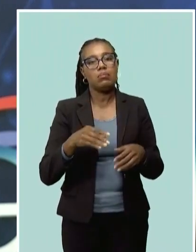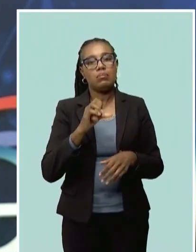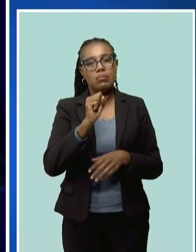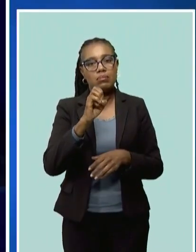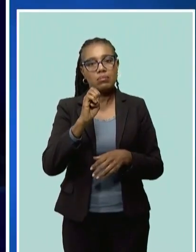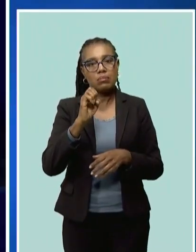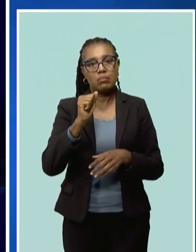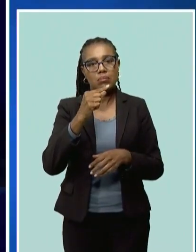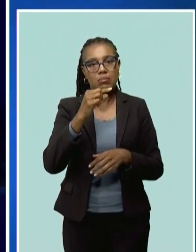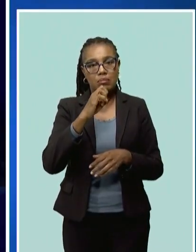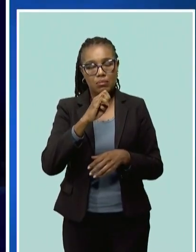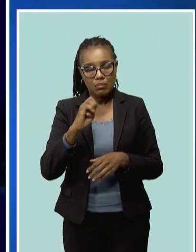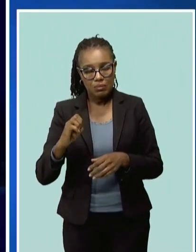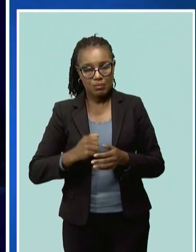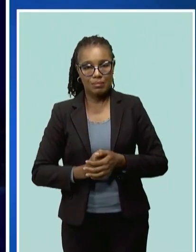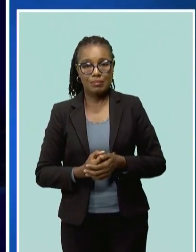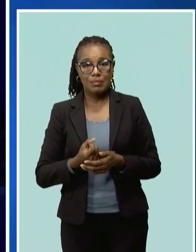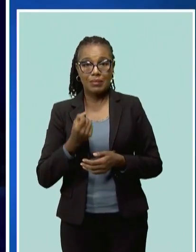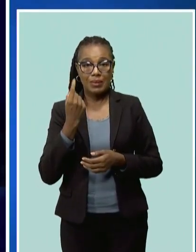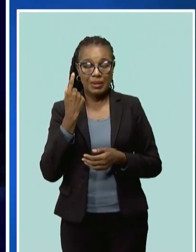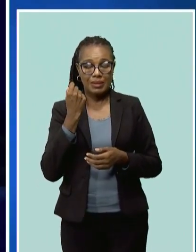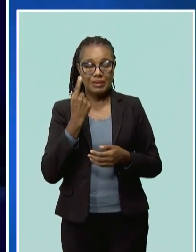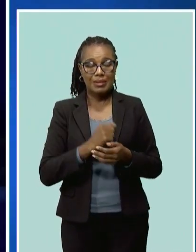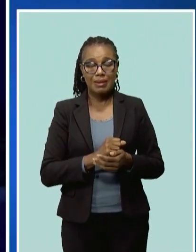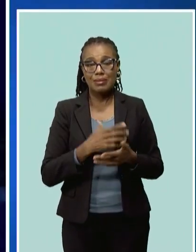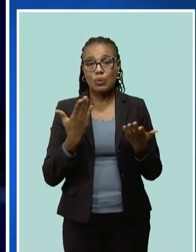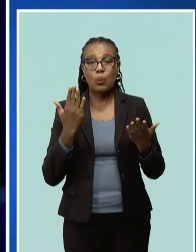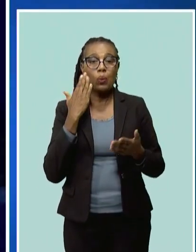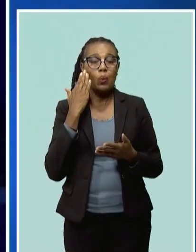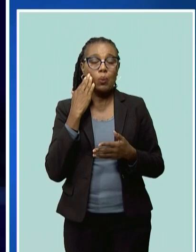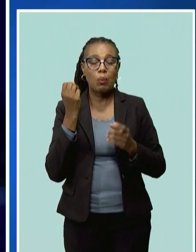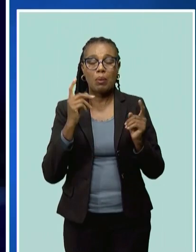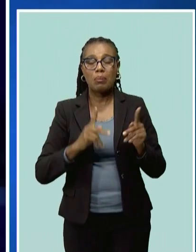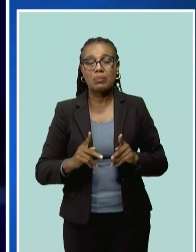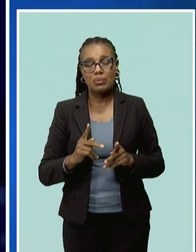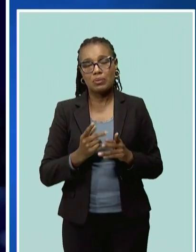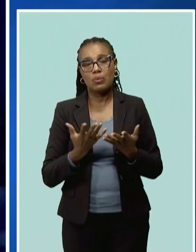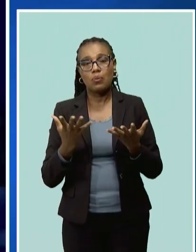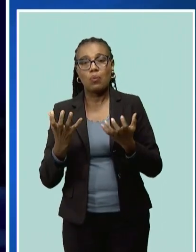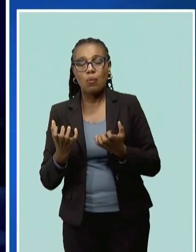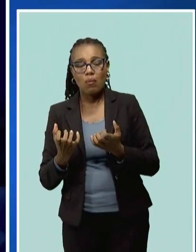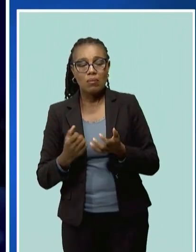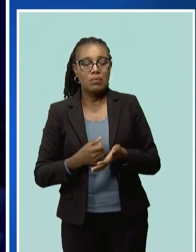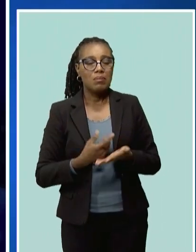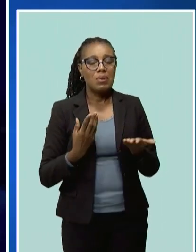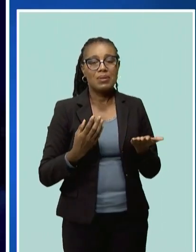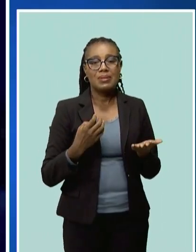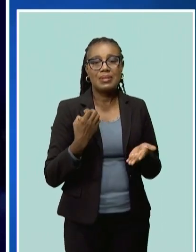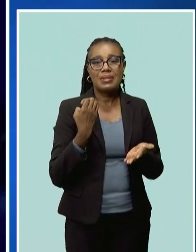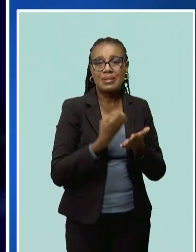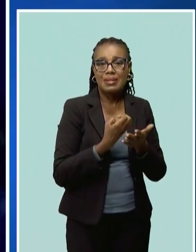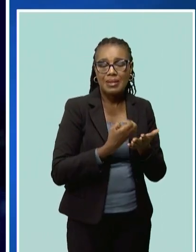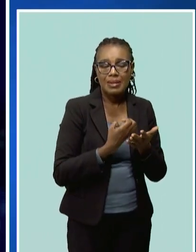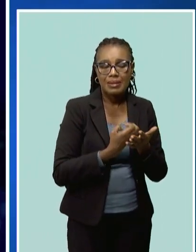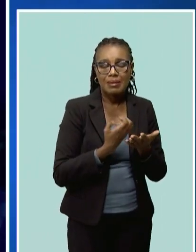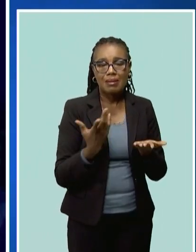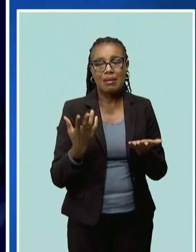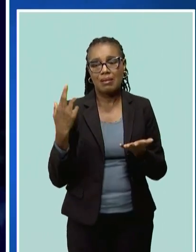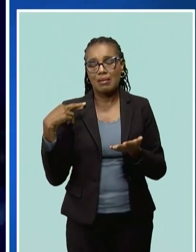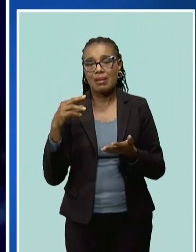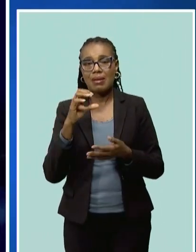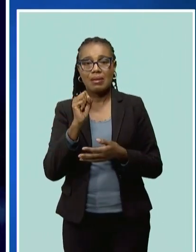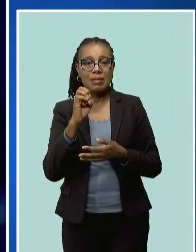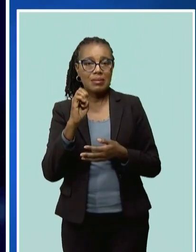Given the high cultural significance and the economic importance of the role of sea eggs as a